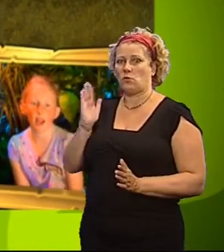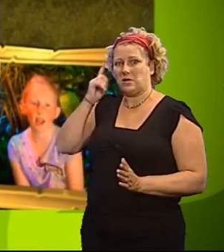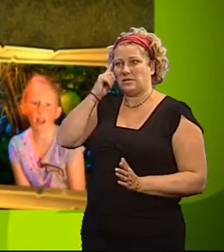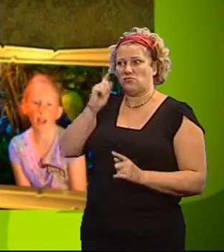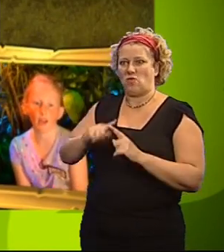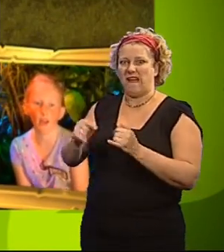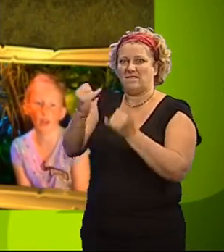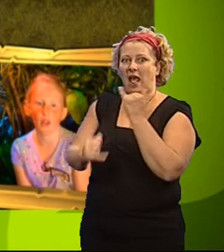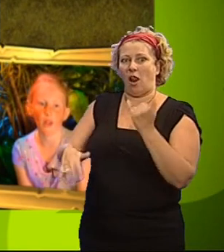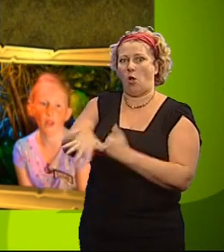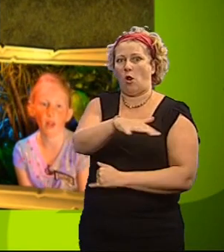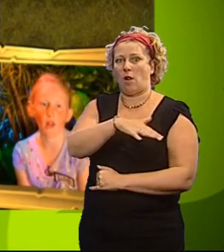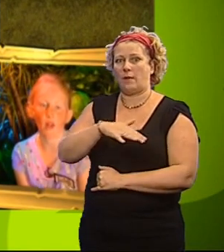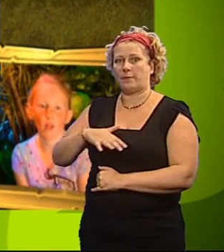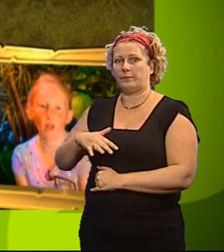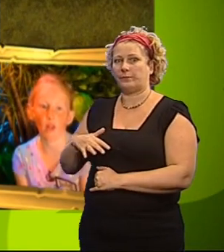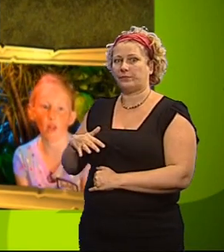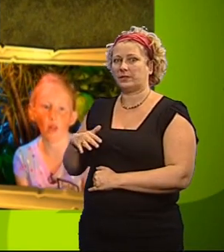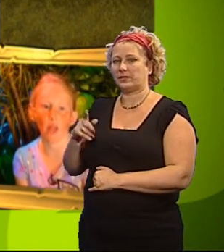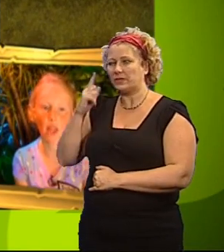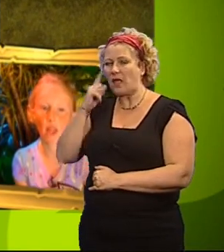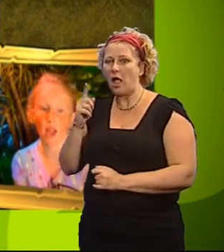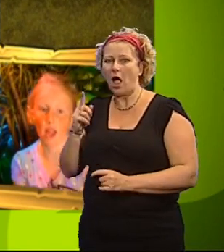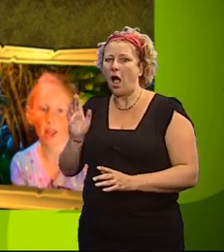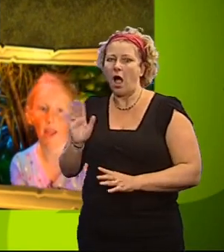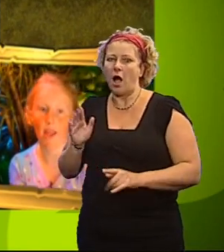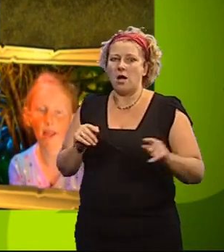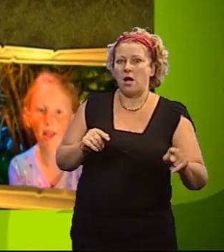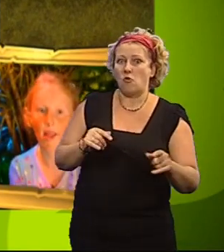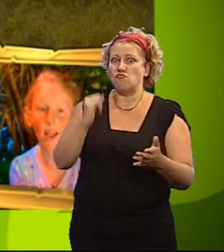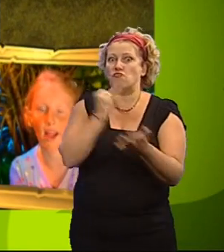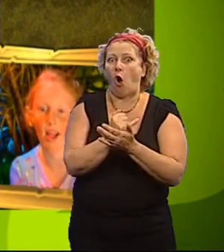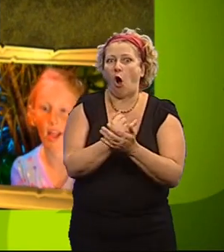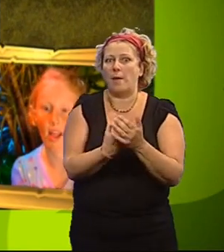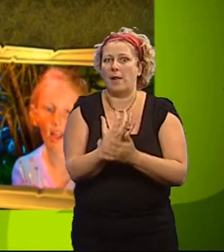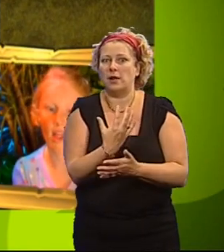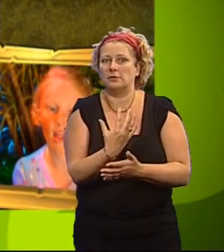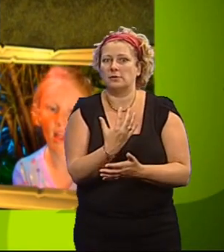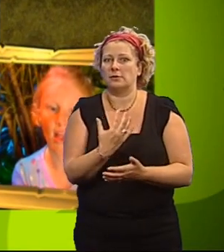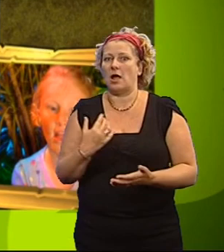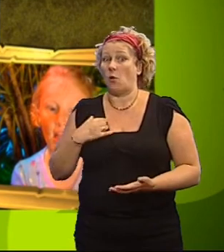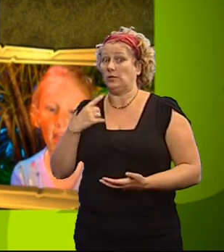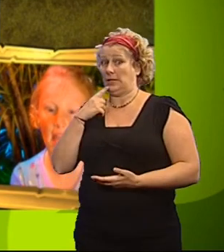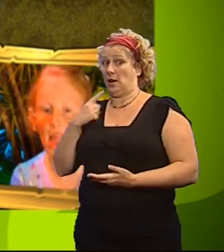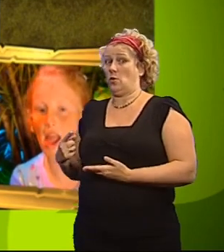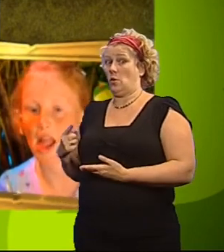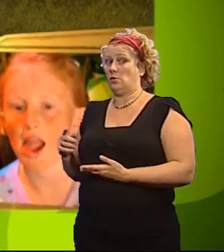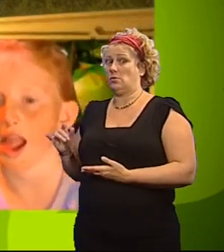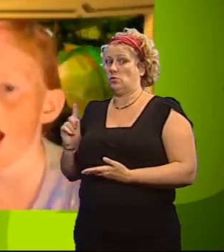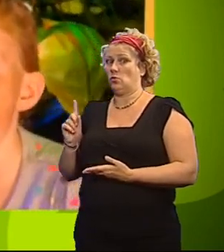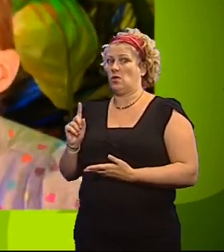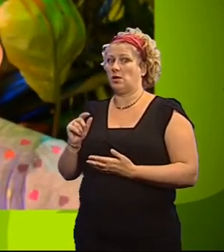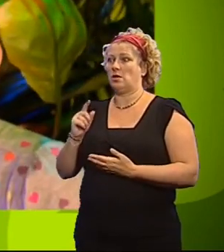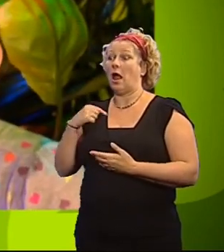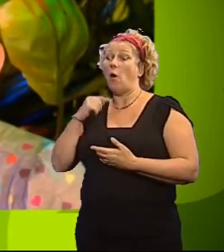this challenge. You can do this by convincing them to feed the seeds to the wrong plant head. I will tell you whether what is